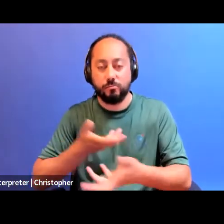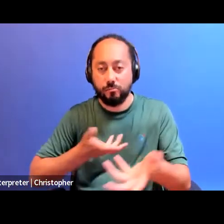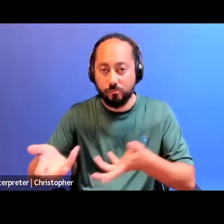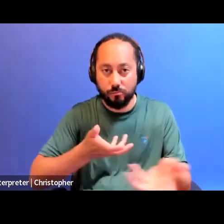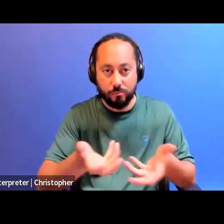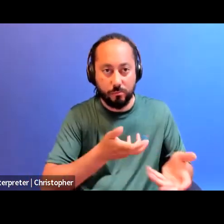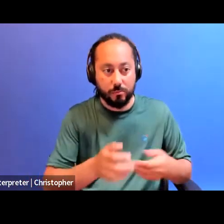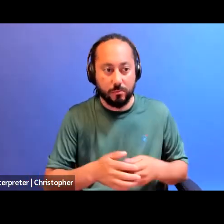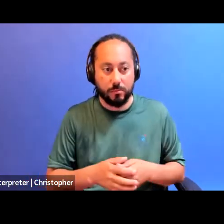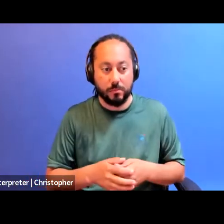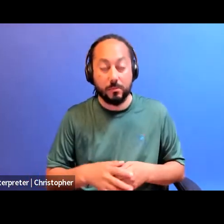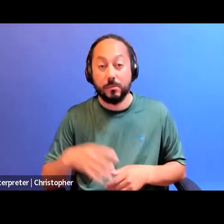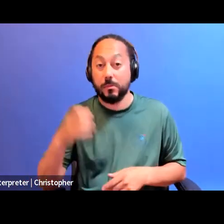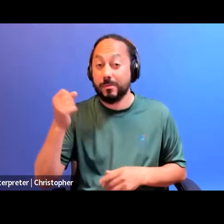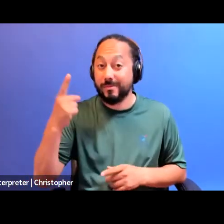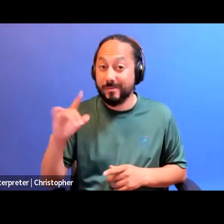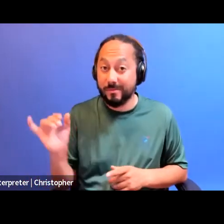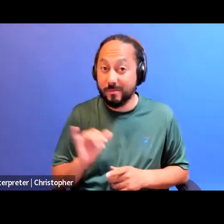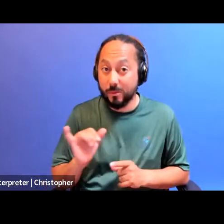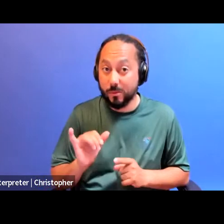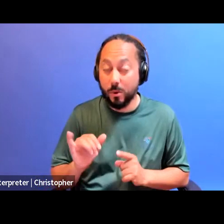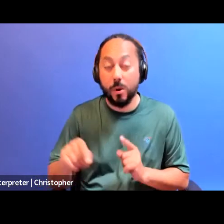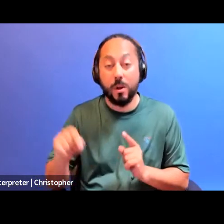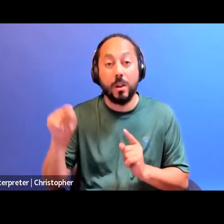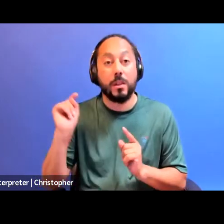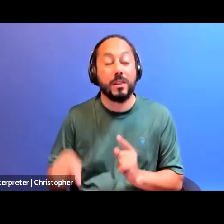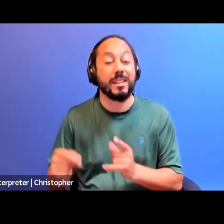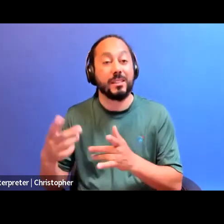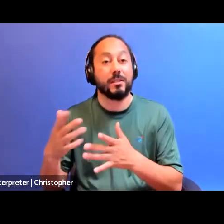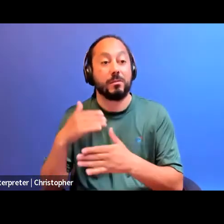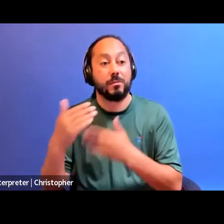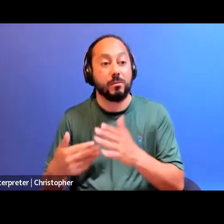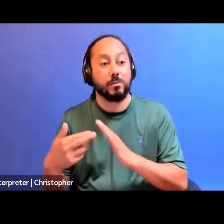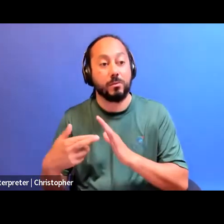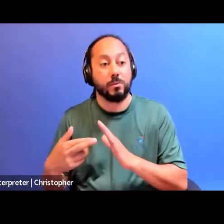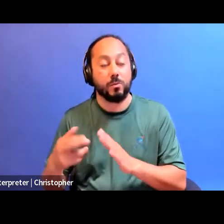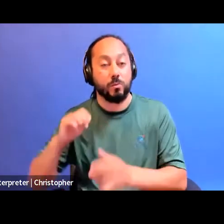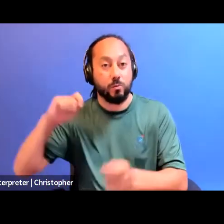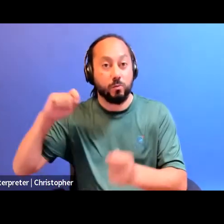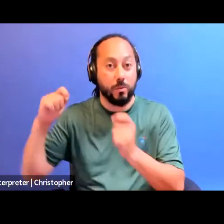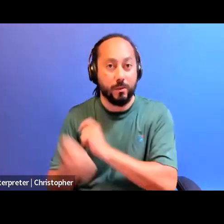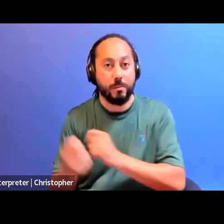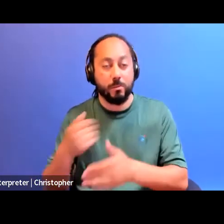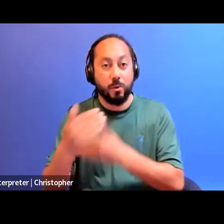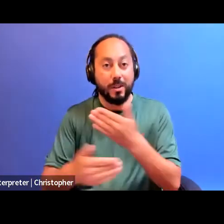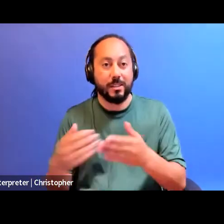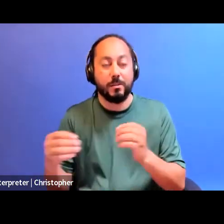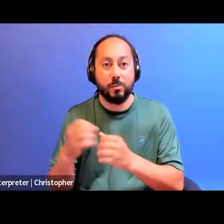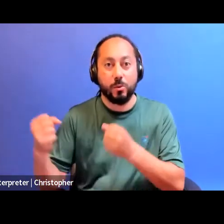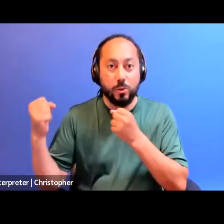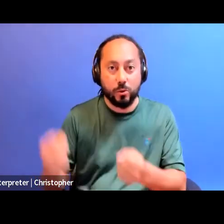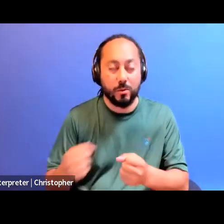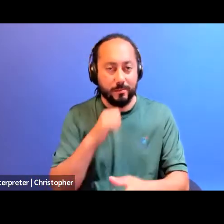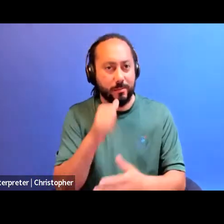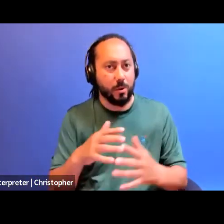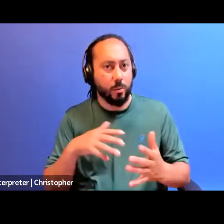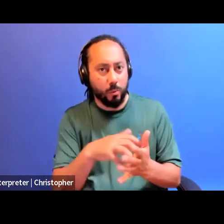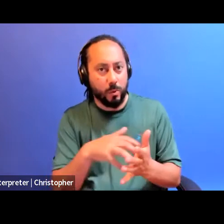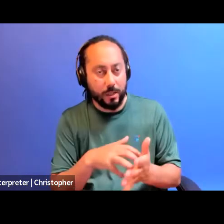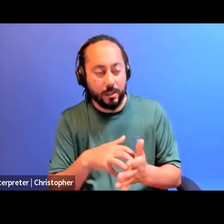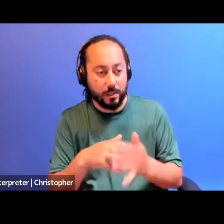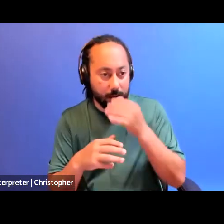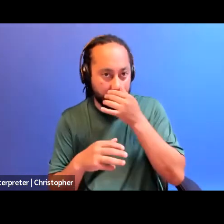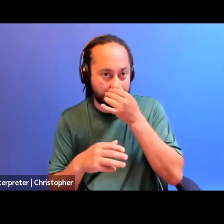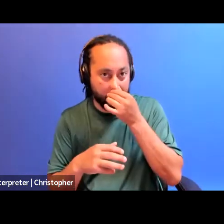Paradoxically, this wayward revolutionary process is made stronger rather than weaker by virtue of being rendered as